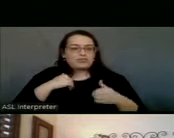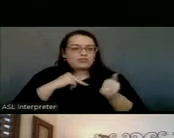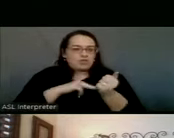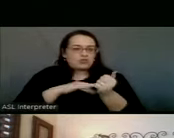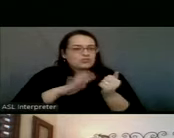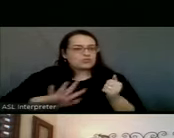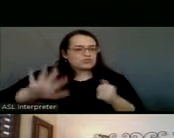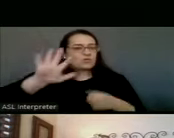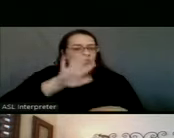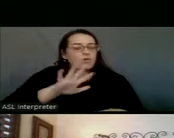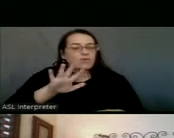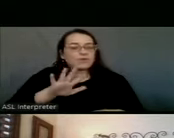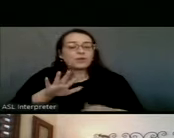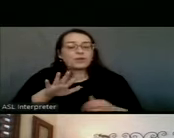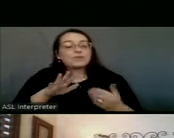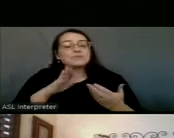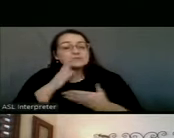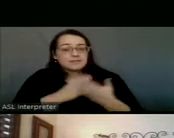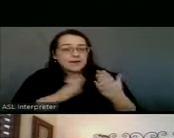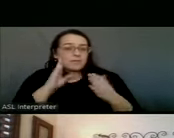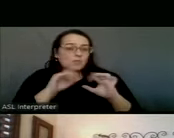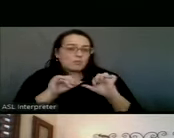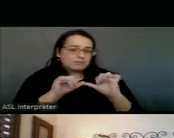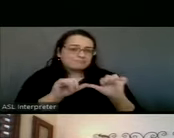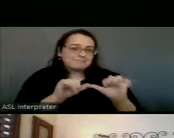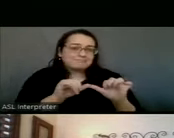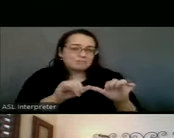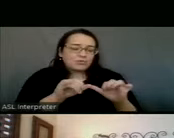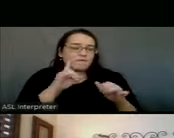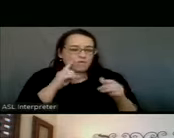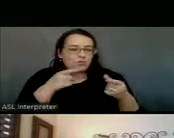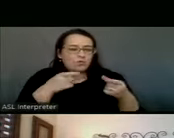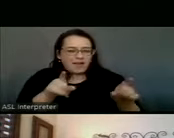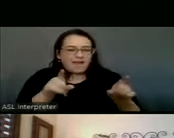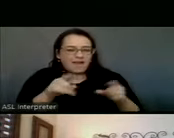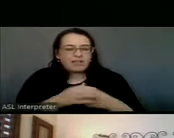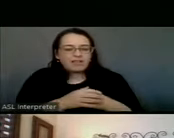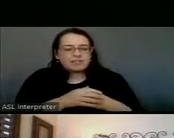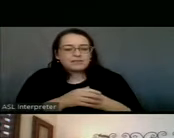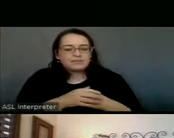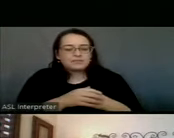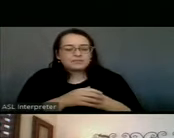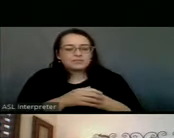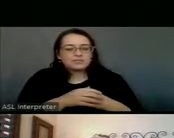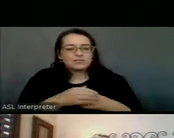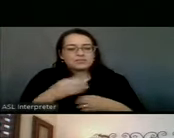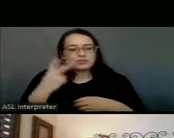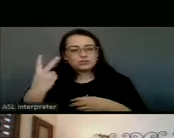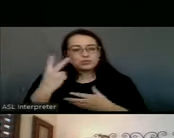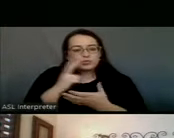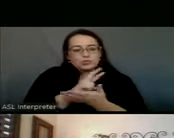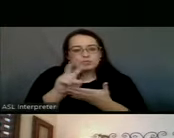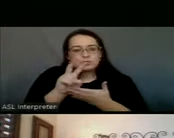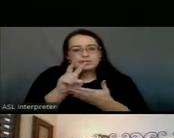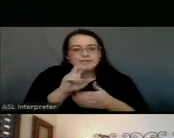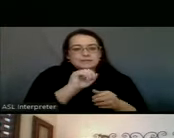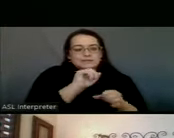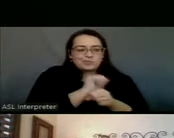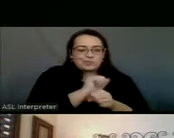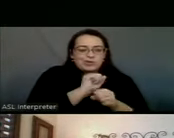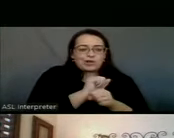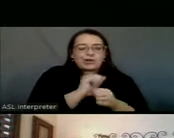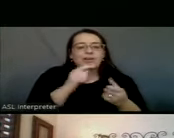they're staying with us for at least a little while. Um, you know, they have, they're on two week assignments. And so we, we